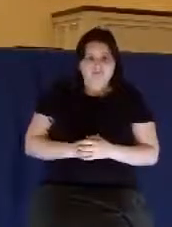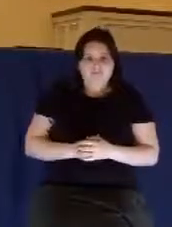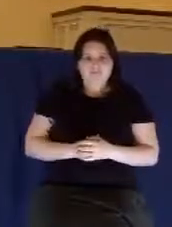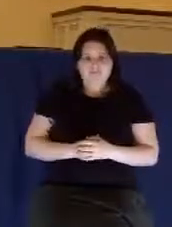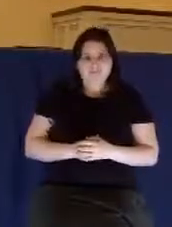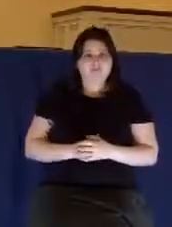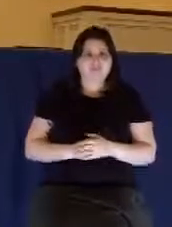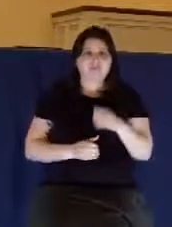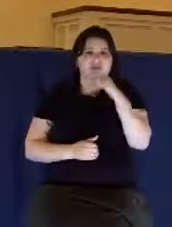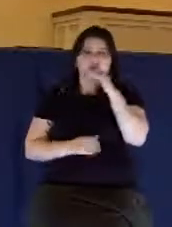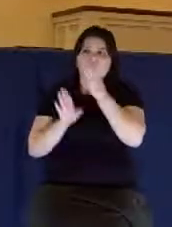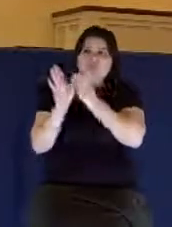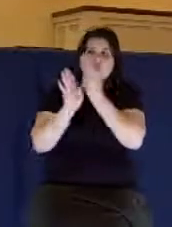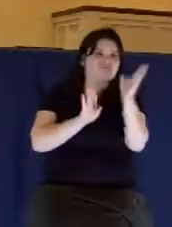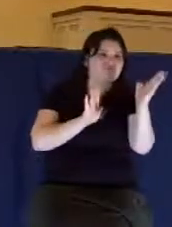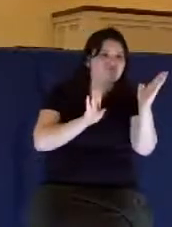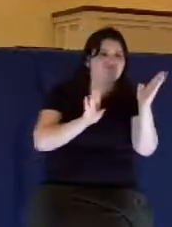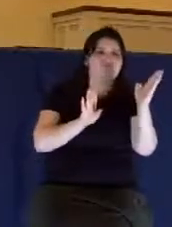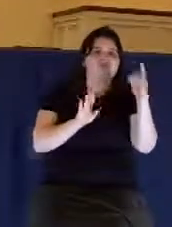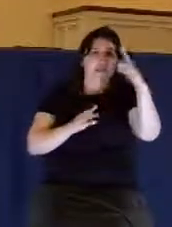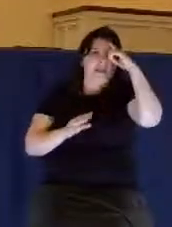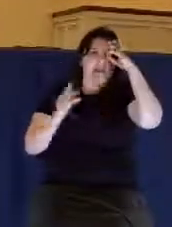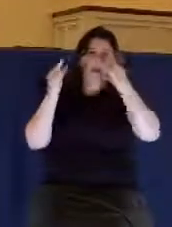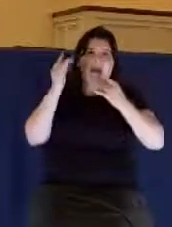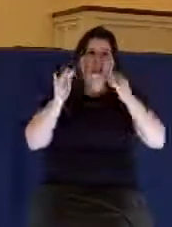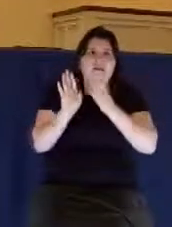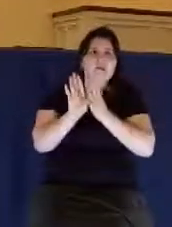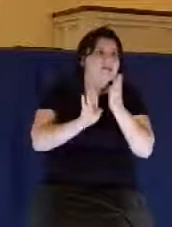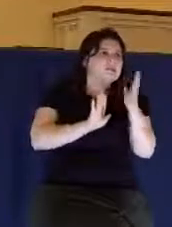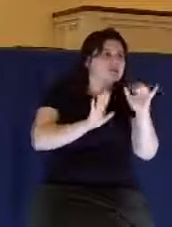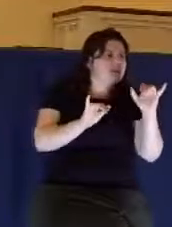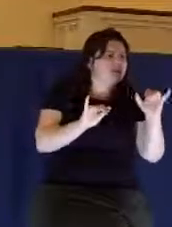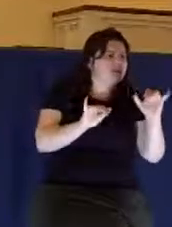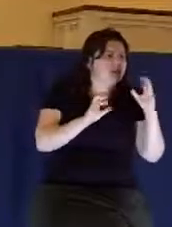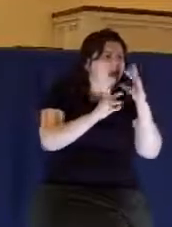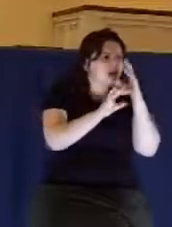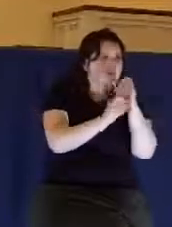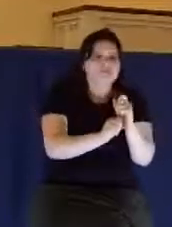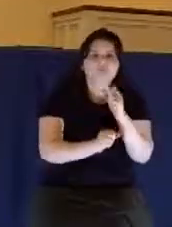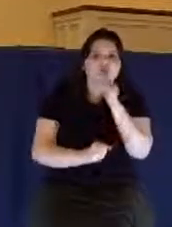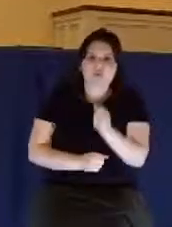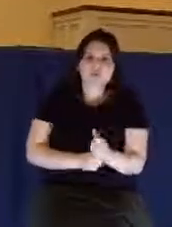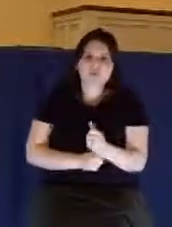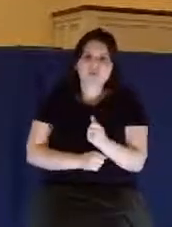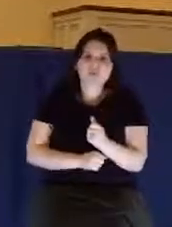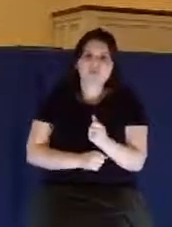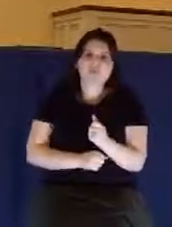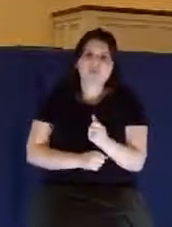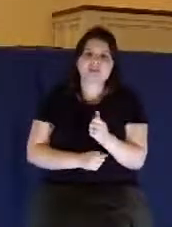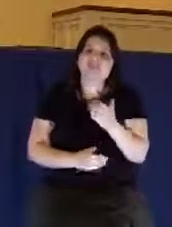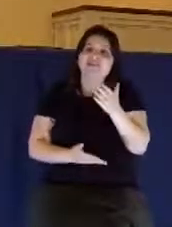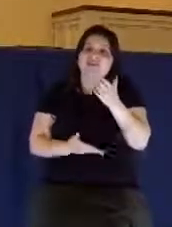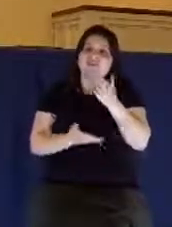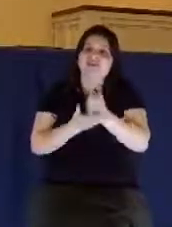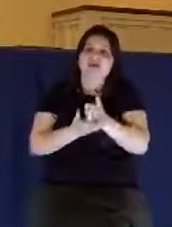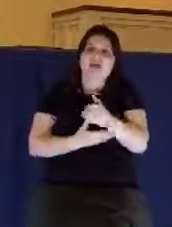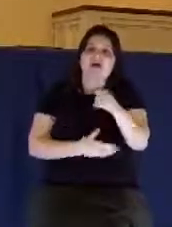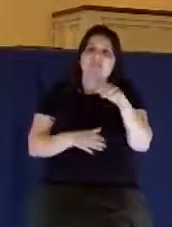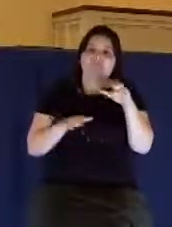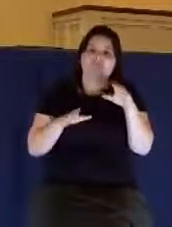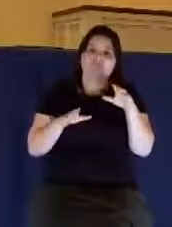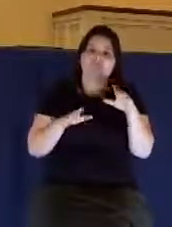Don't go off course in your thinking. This is a prohibition imperative. We could literally say it like this. Stop being